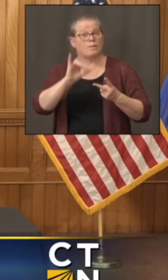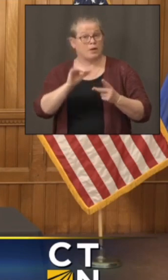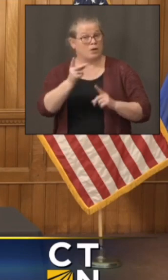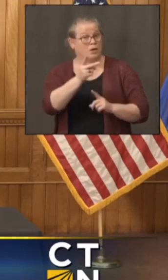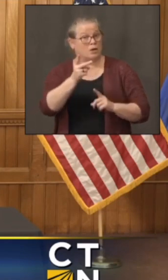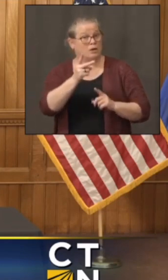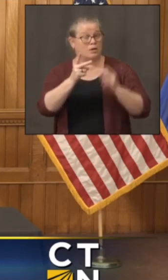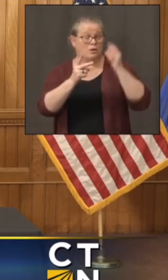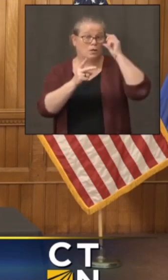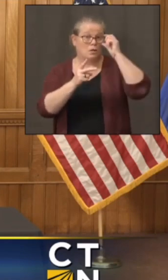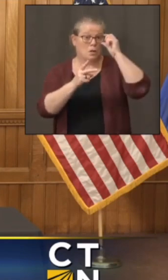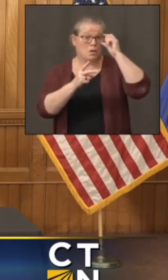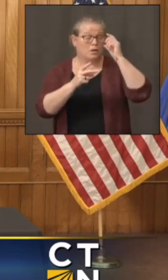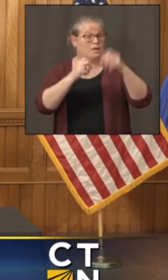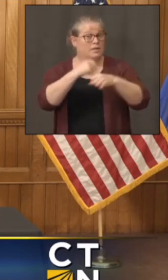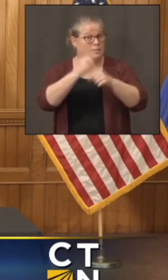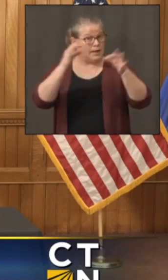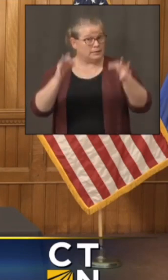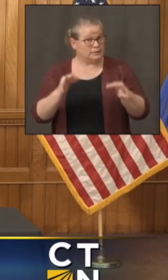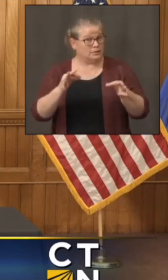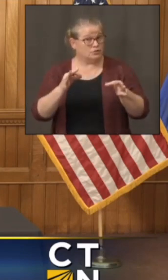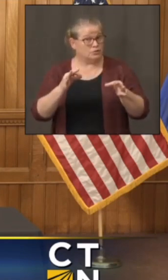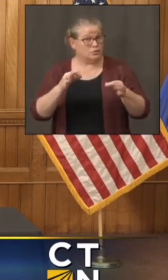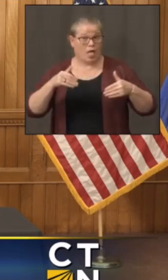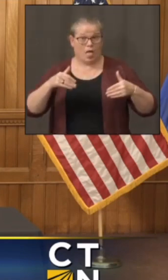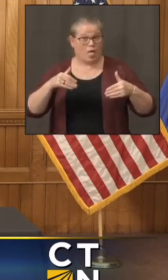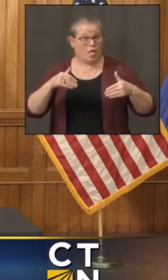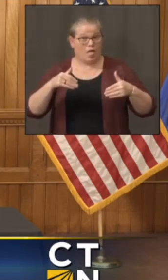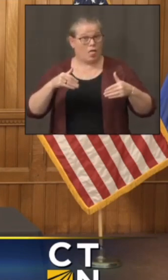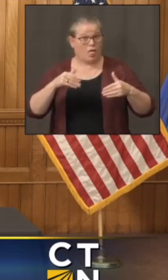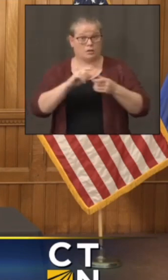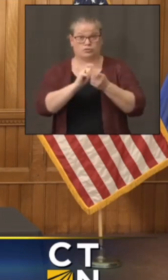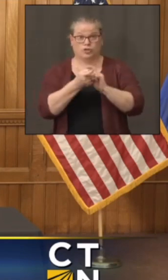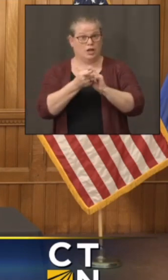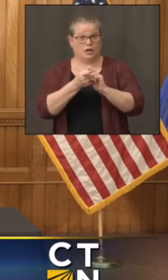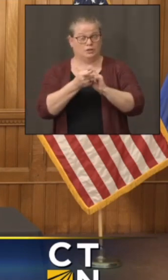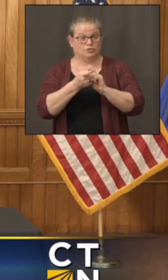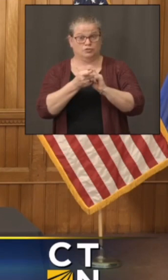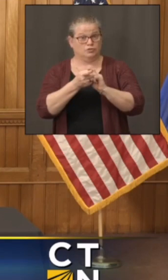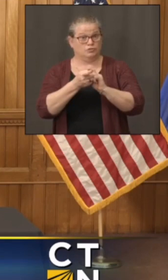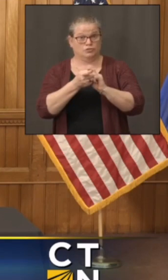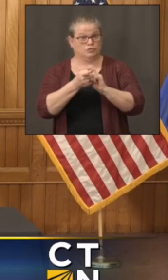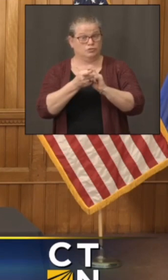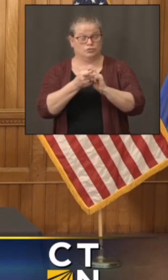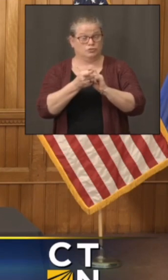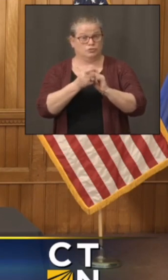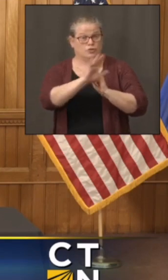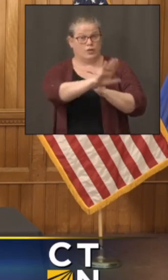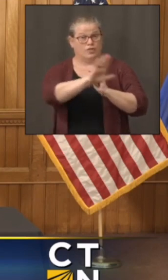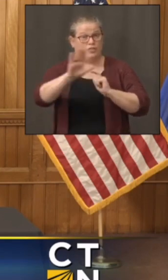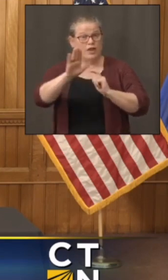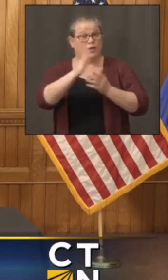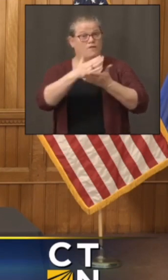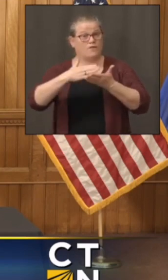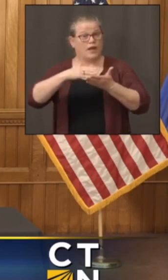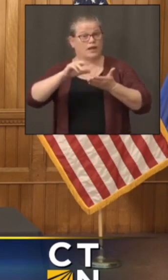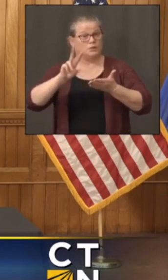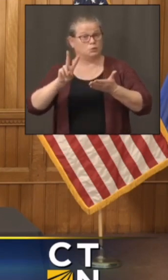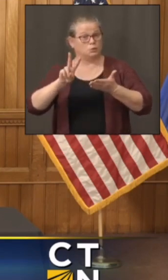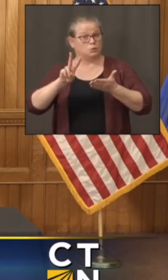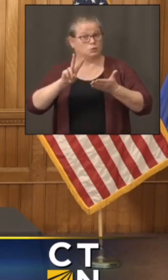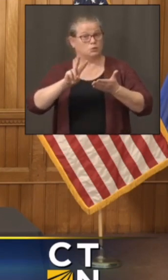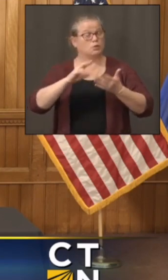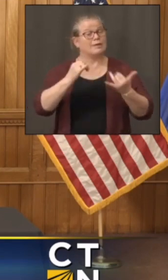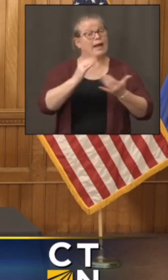have made a decision not to roll back the third phase opening rules?